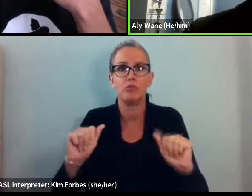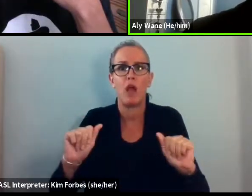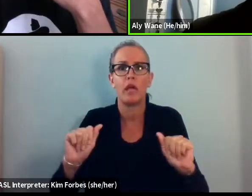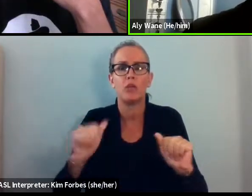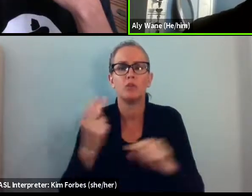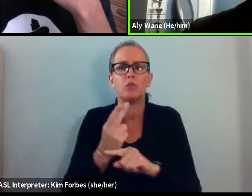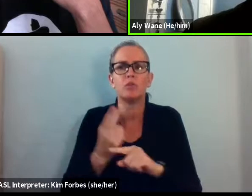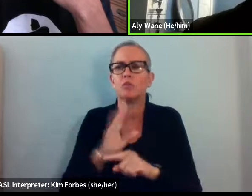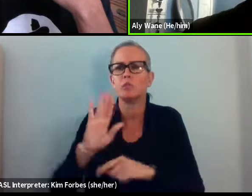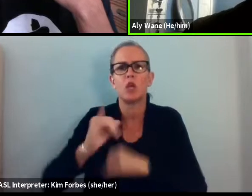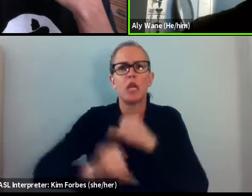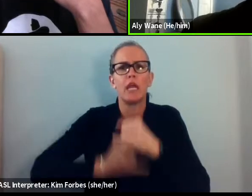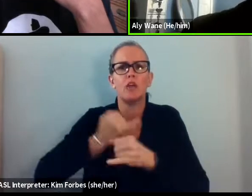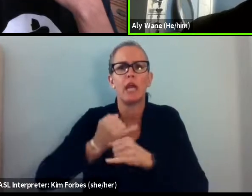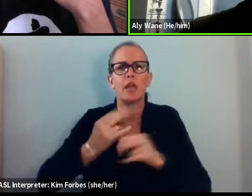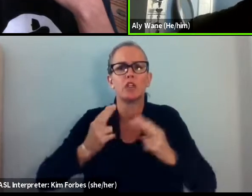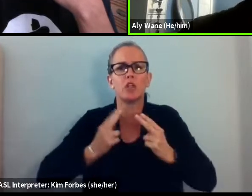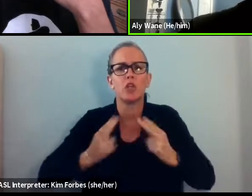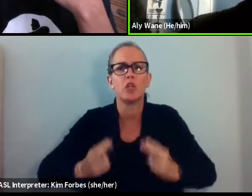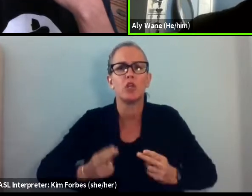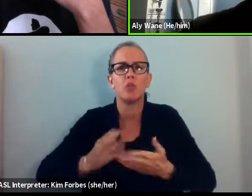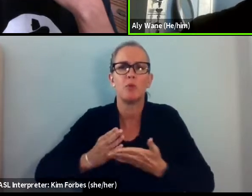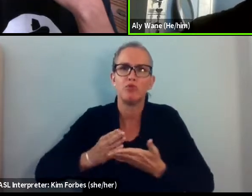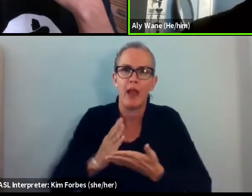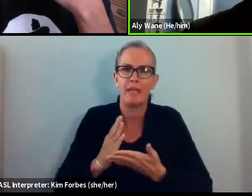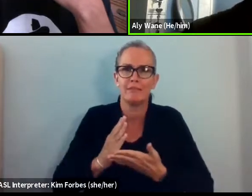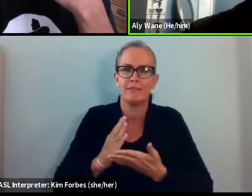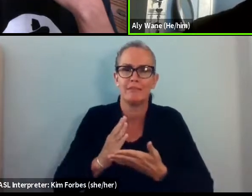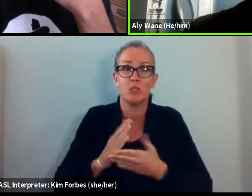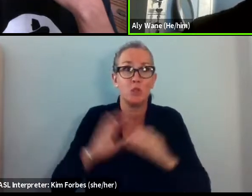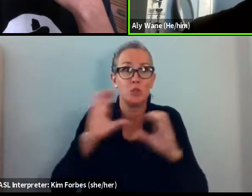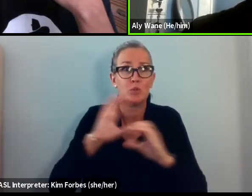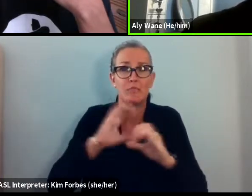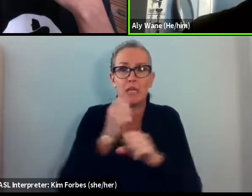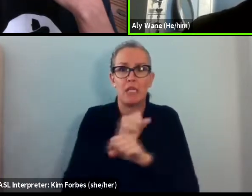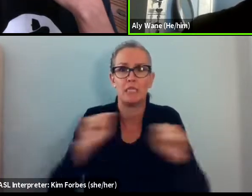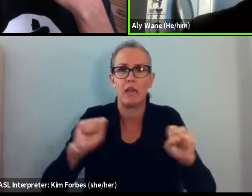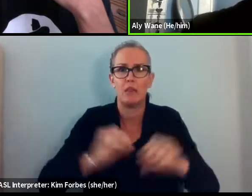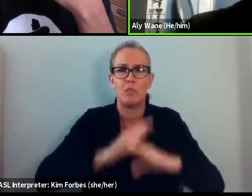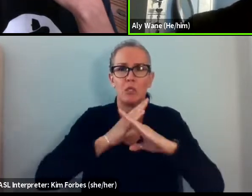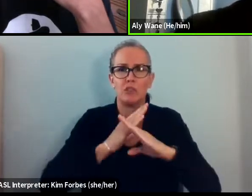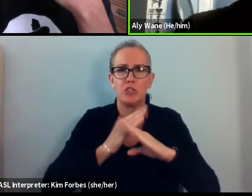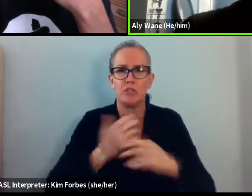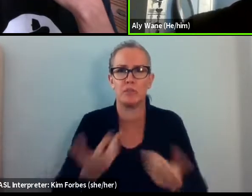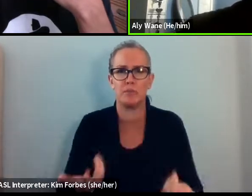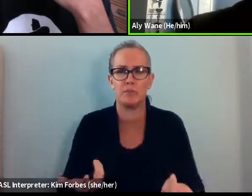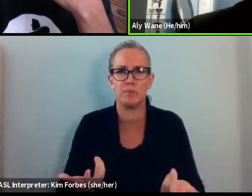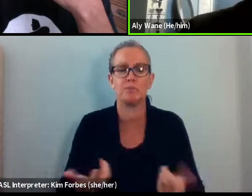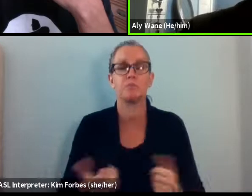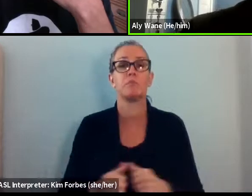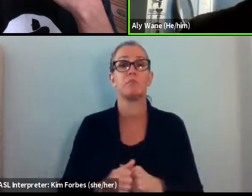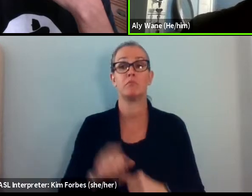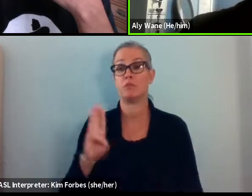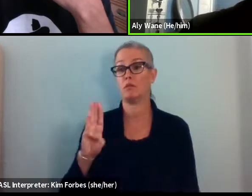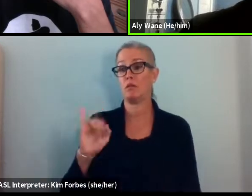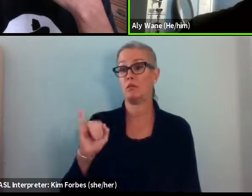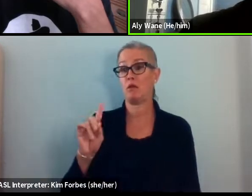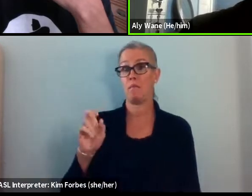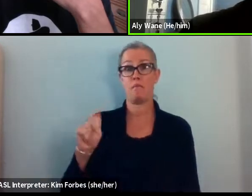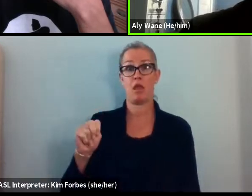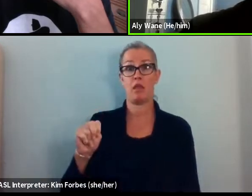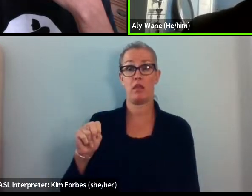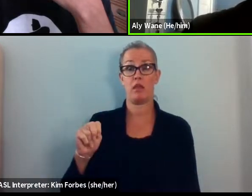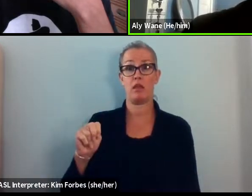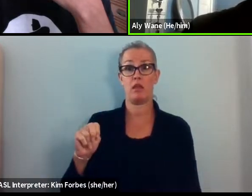international human rights based rights to seek asylum. And what the Biden administration did by speeding up the